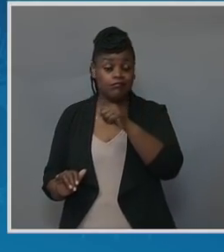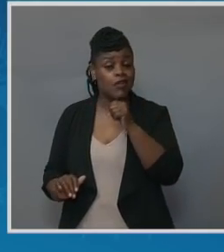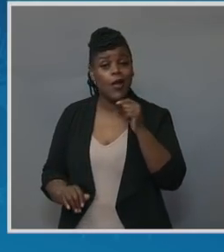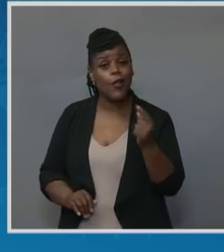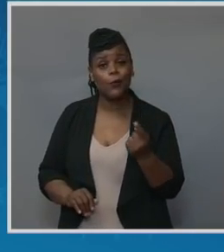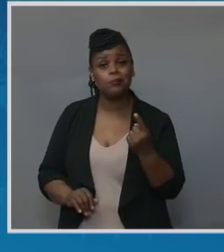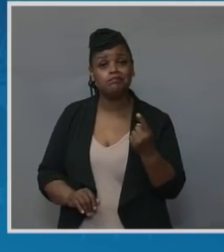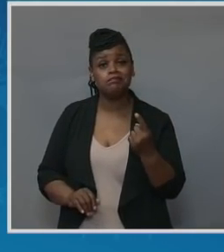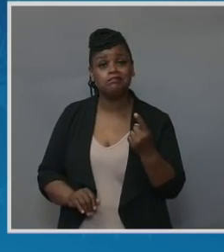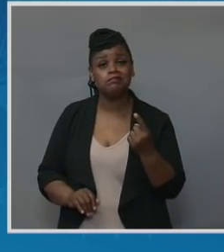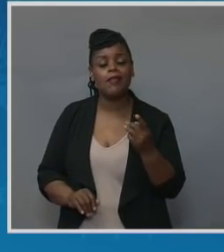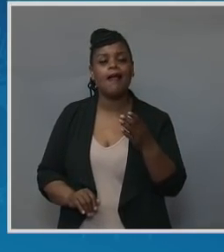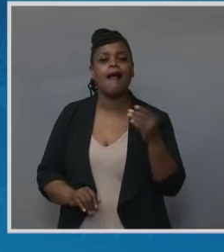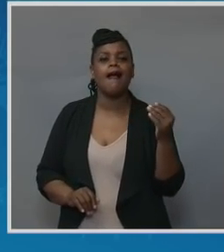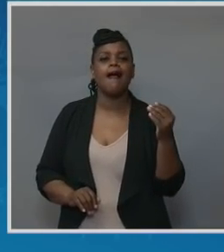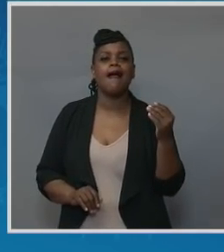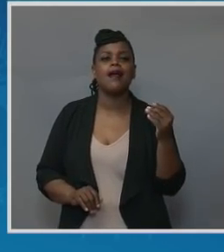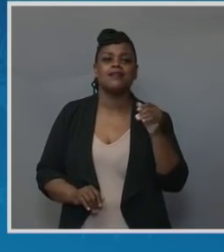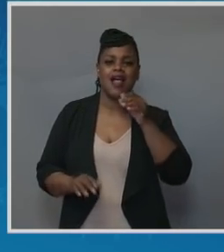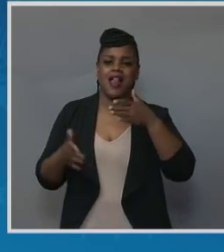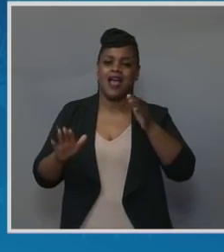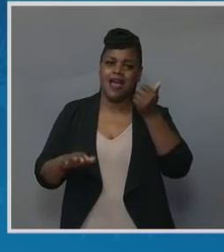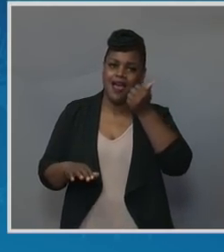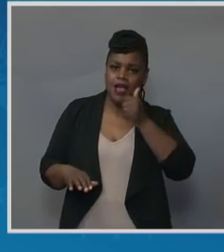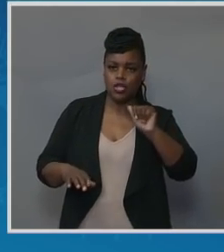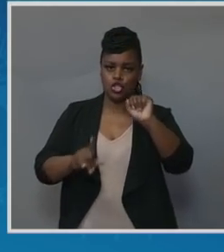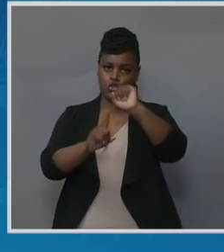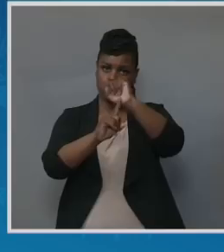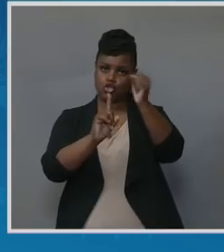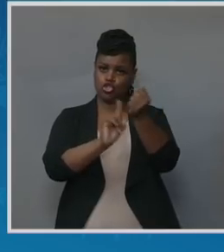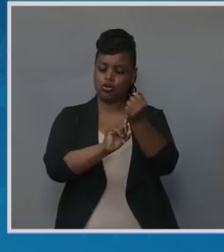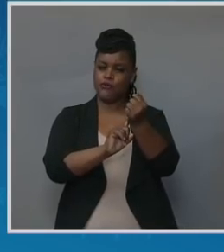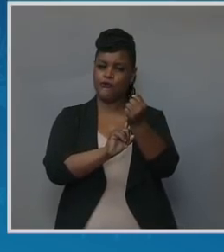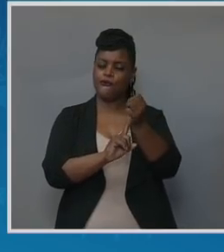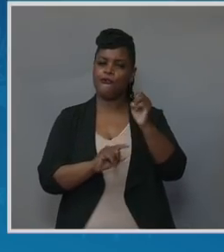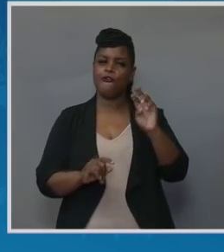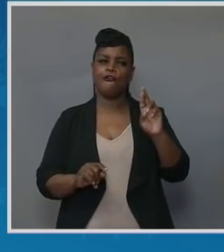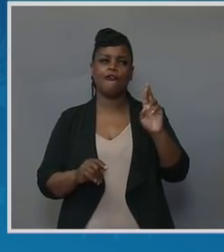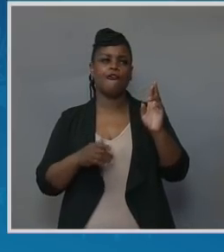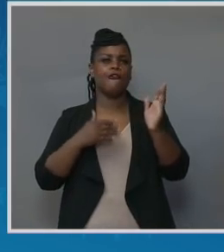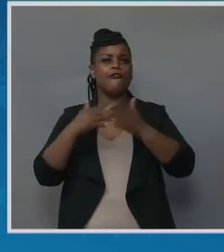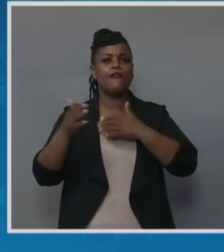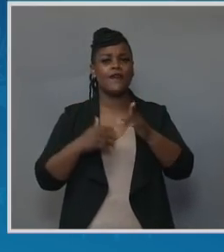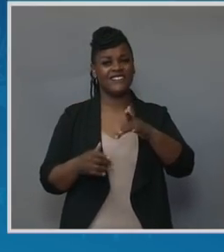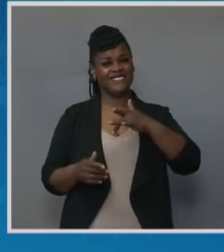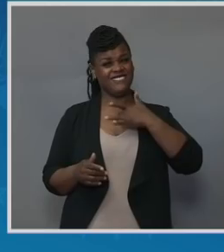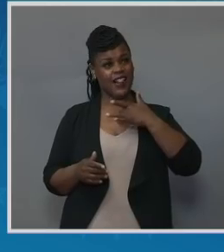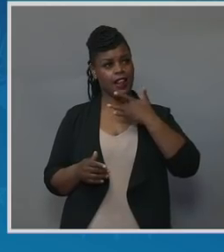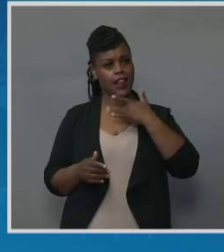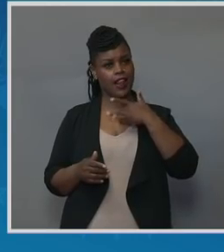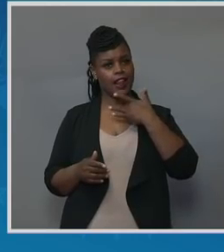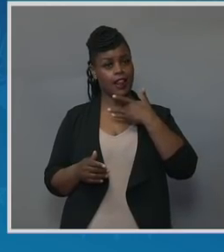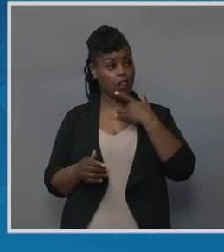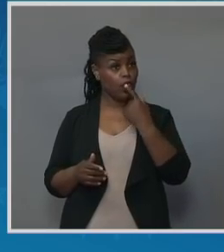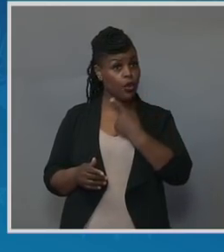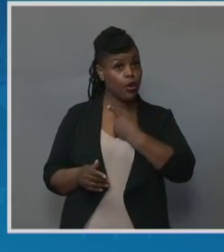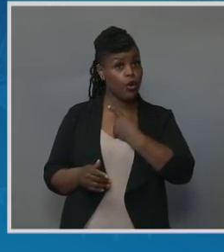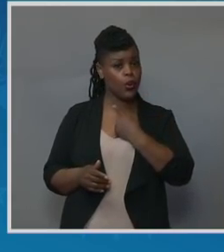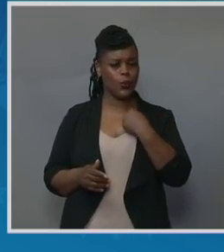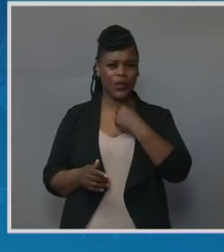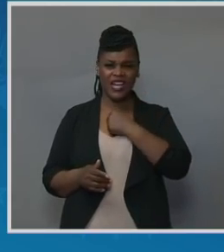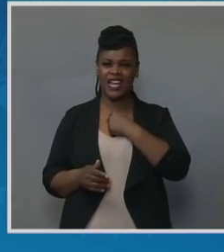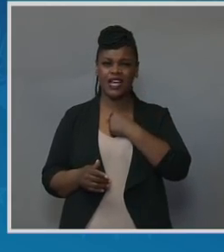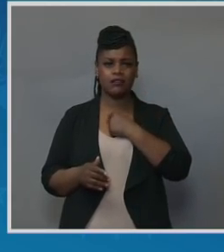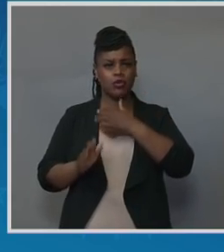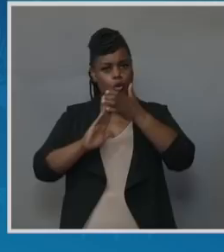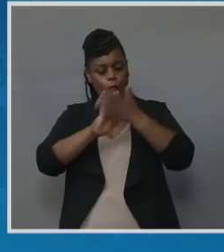and don't let any situation or circumstance make you feel alone. When we feel we are alone, it tends to